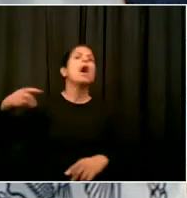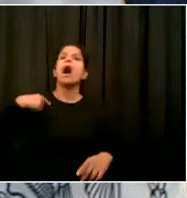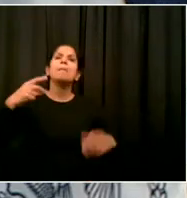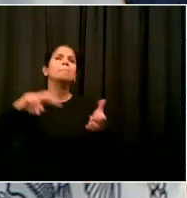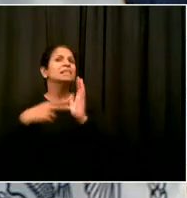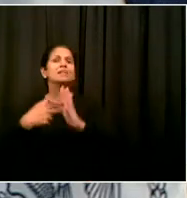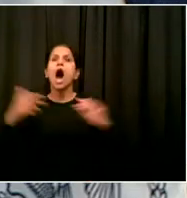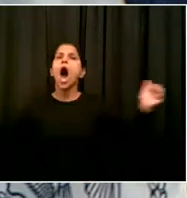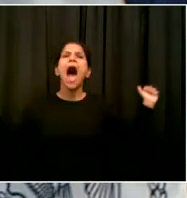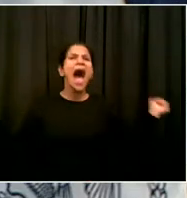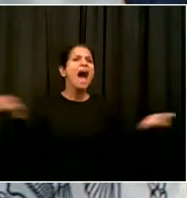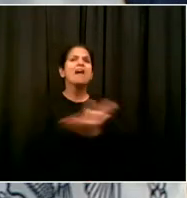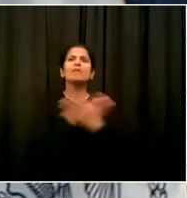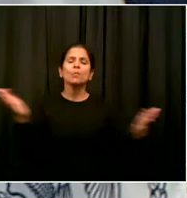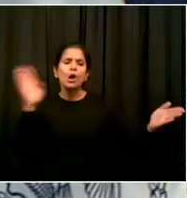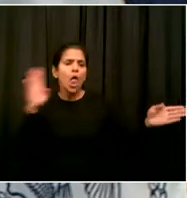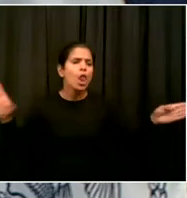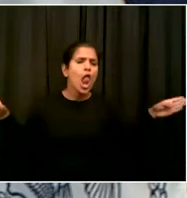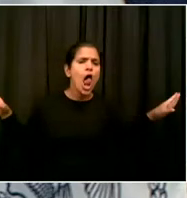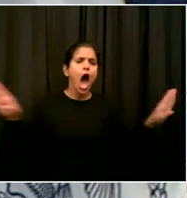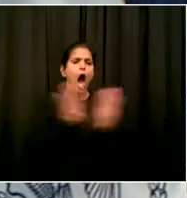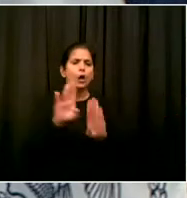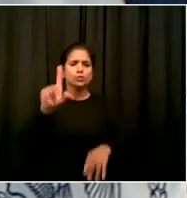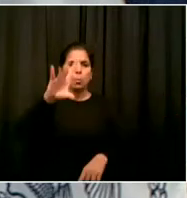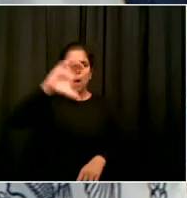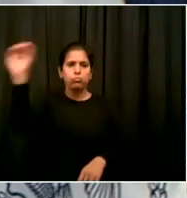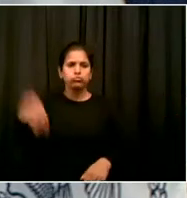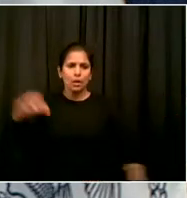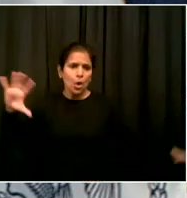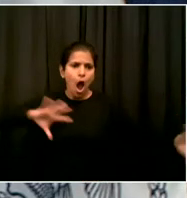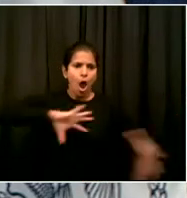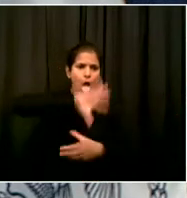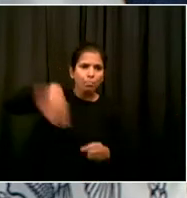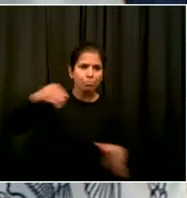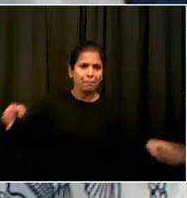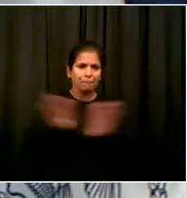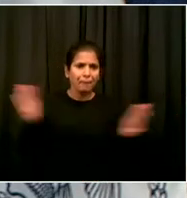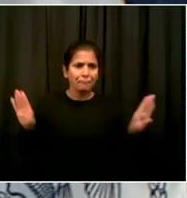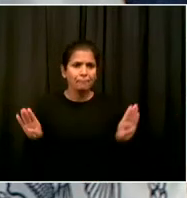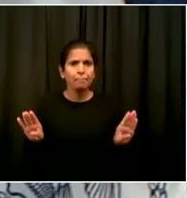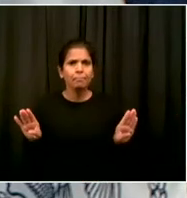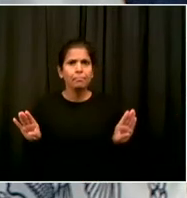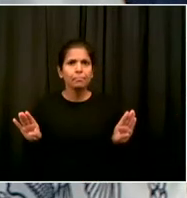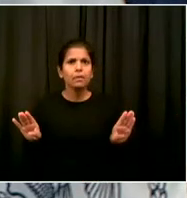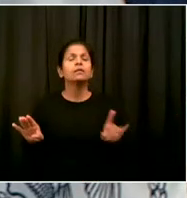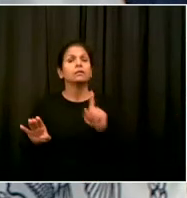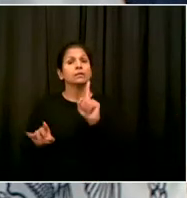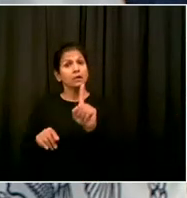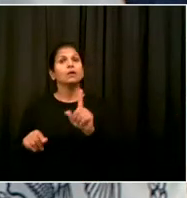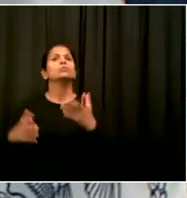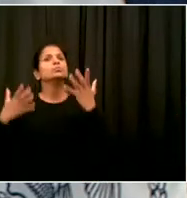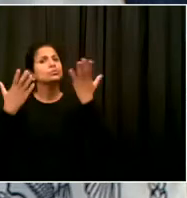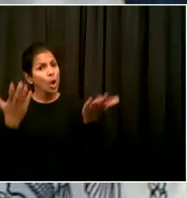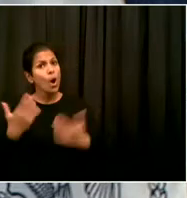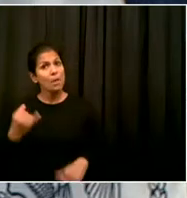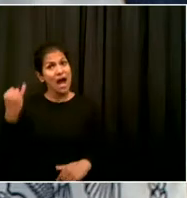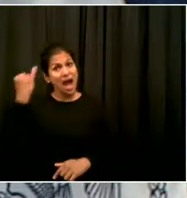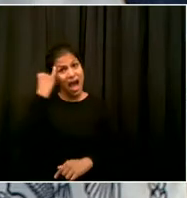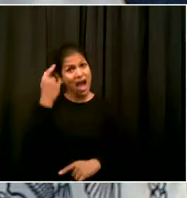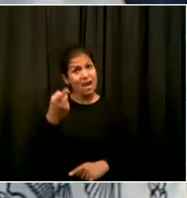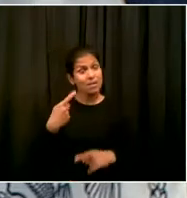something like an open storefronts initiative to bring stores that can do their work outdoors outdoors and give them the right to do it.